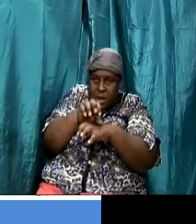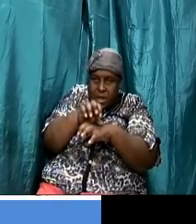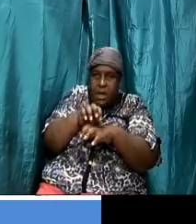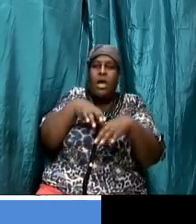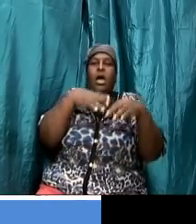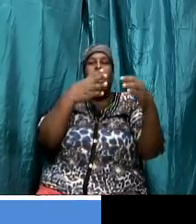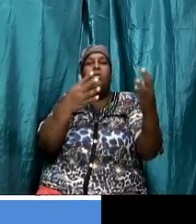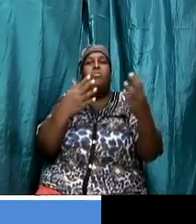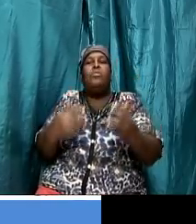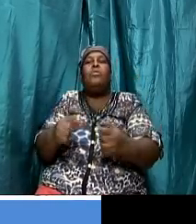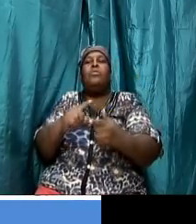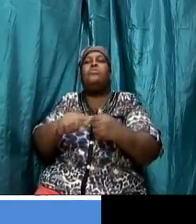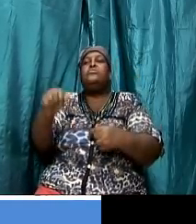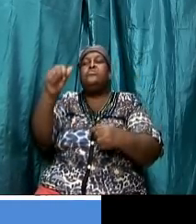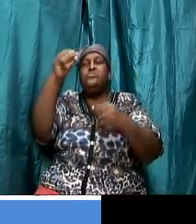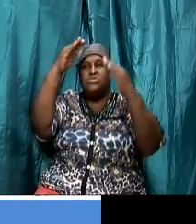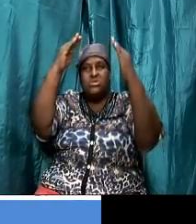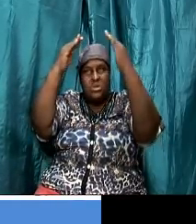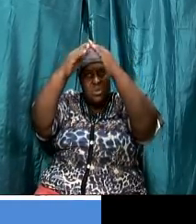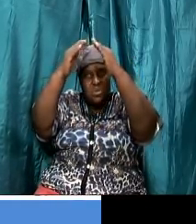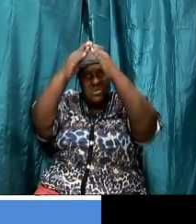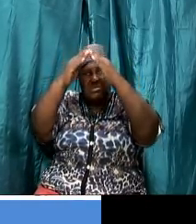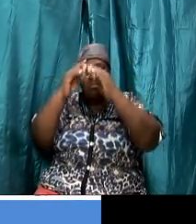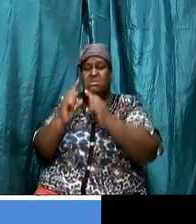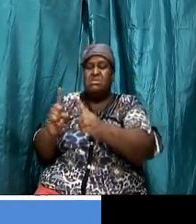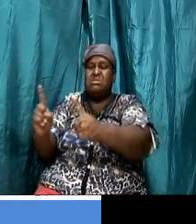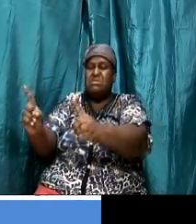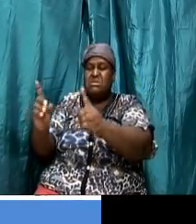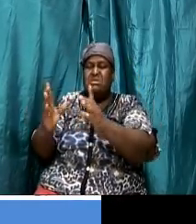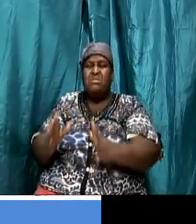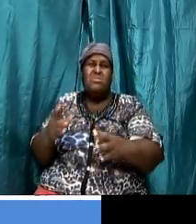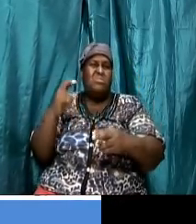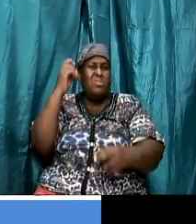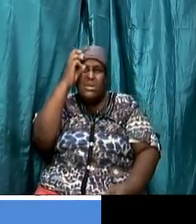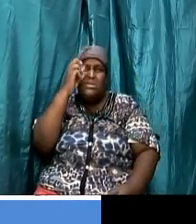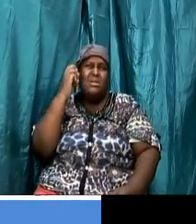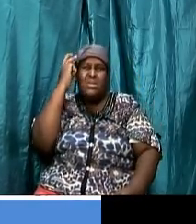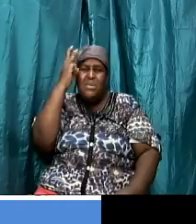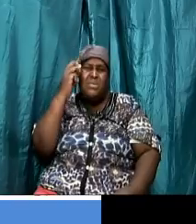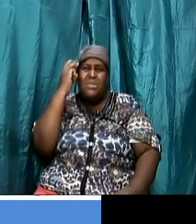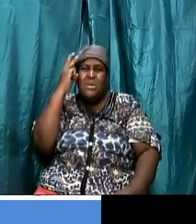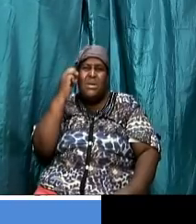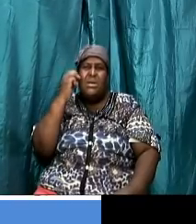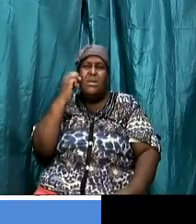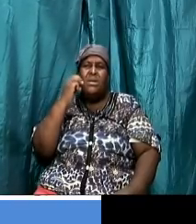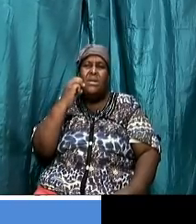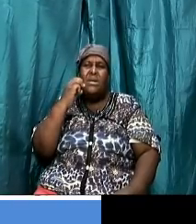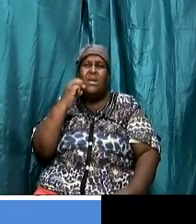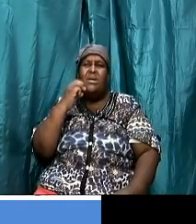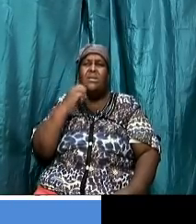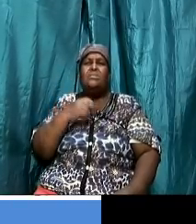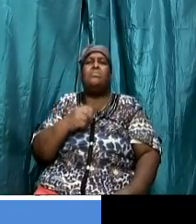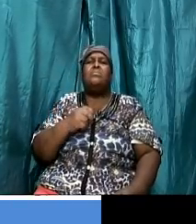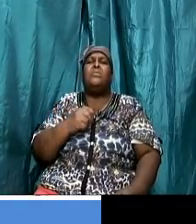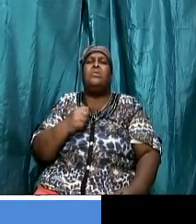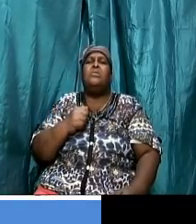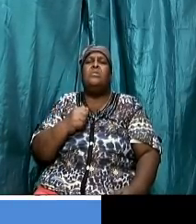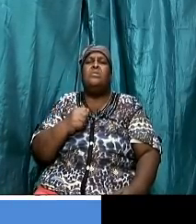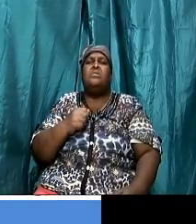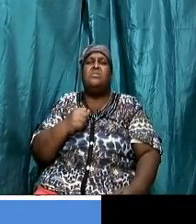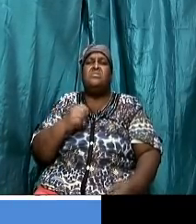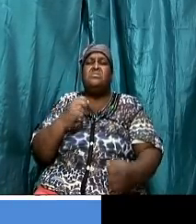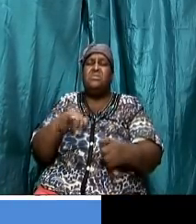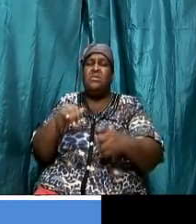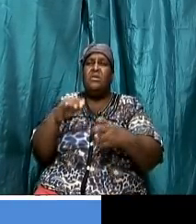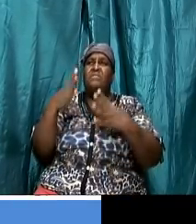healed him and the disciples were wondering you know and he did make a point he said instead of healing the man